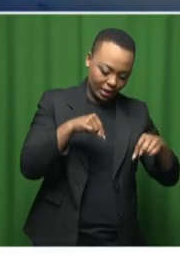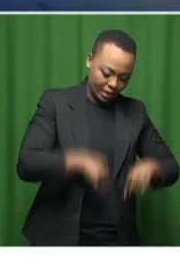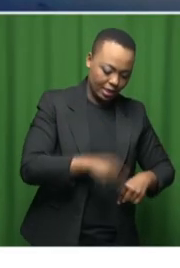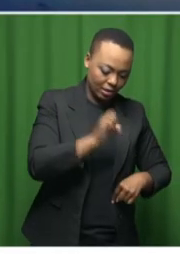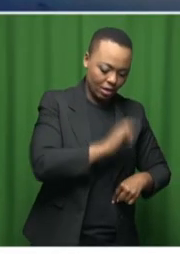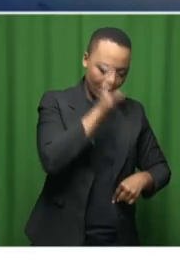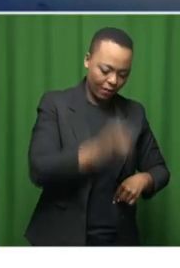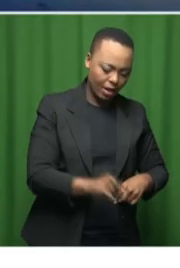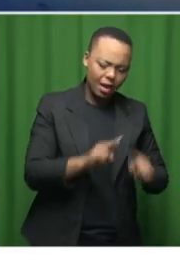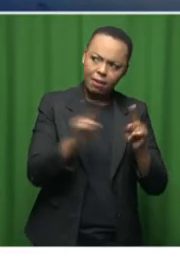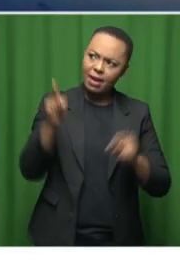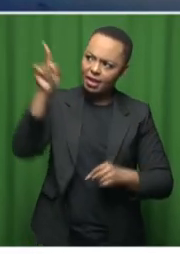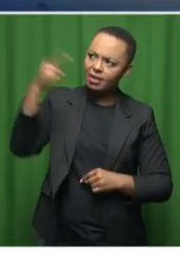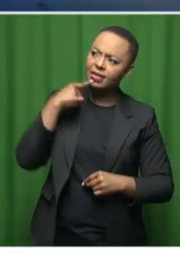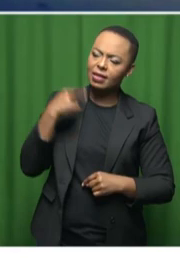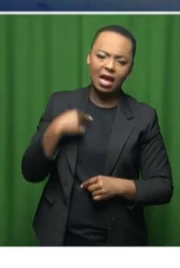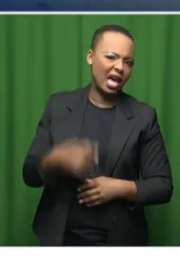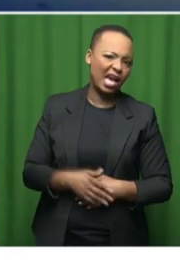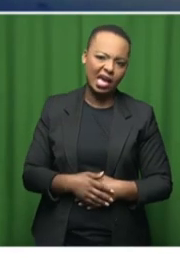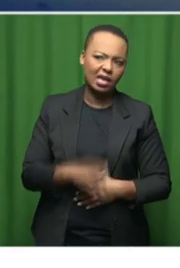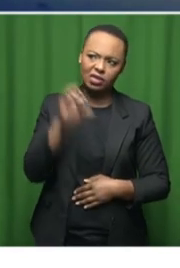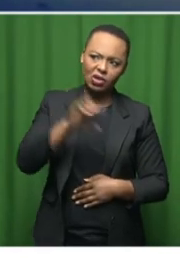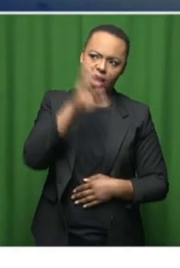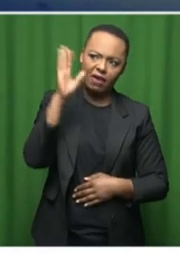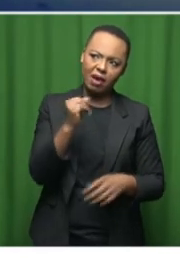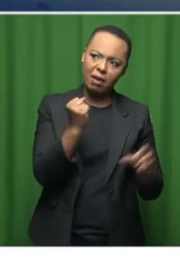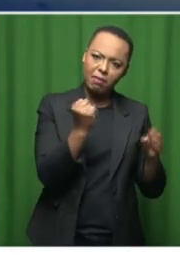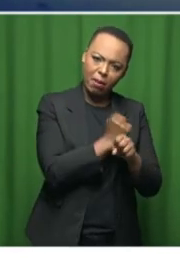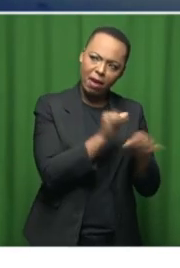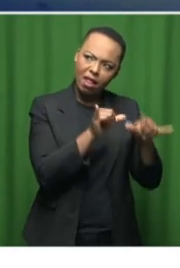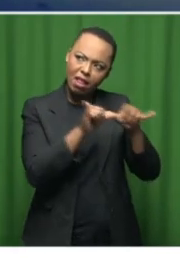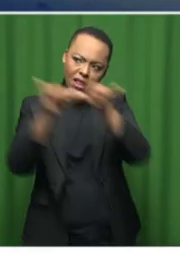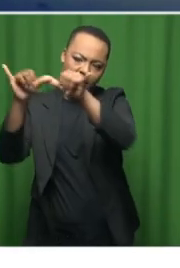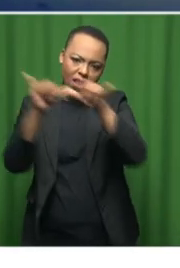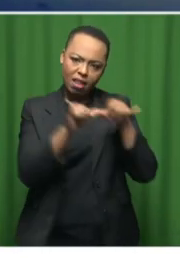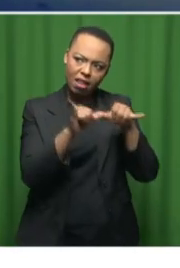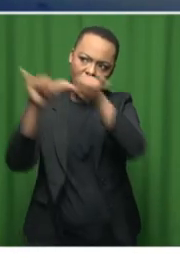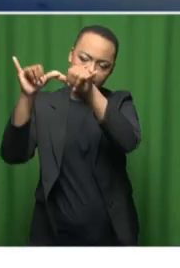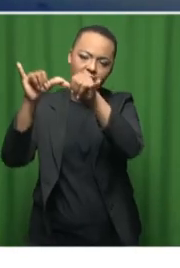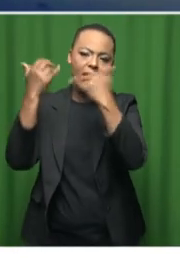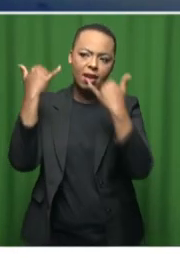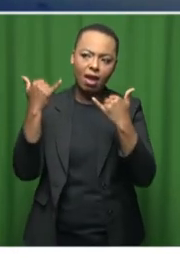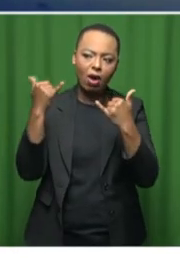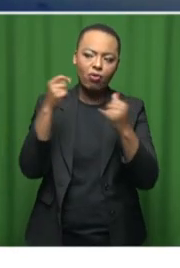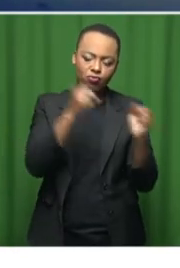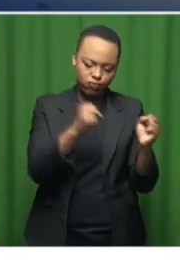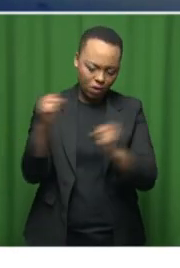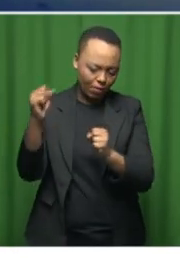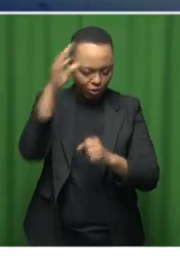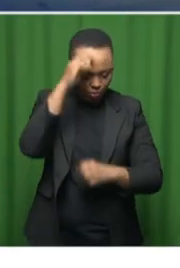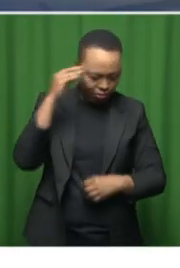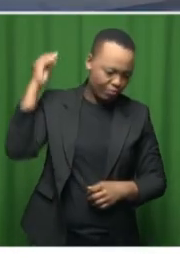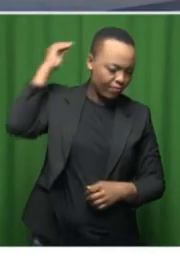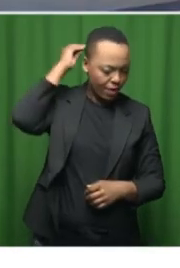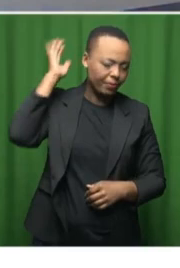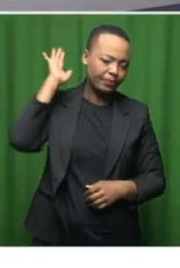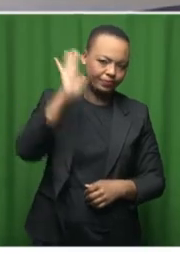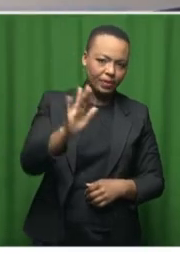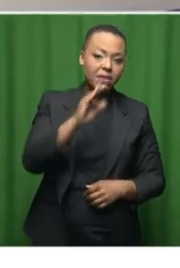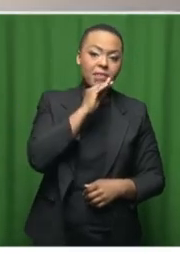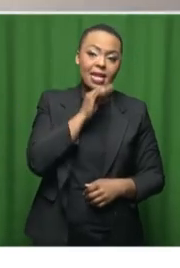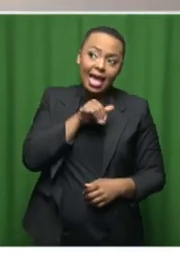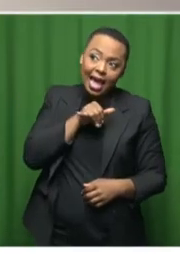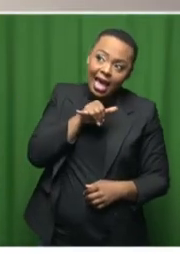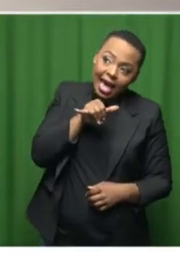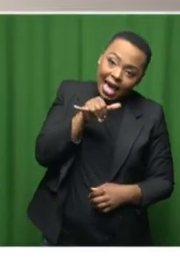But they've said, no, South Africa, you are at the same level with us. We're giving you permanent recognition. It means our airlines can